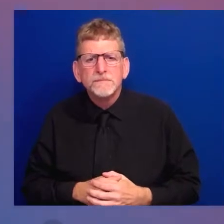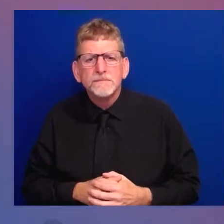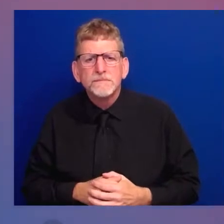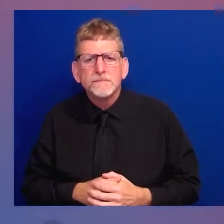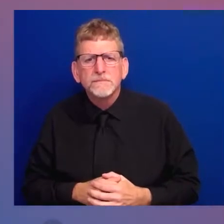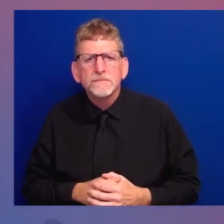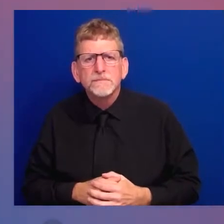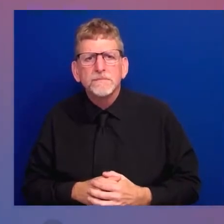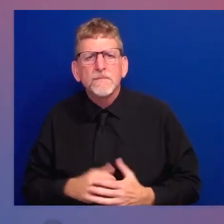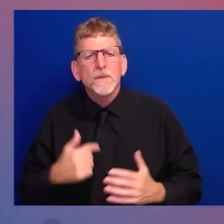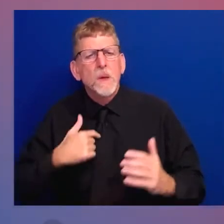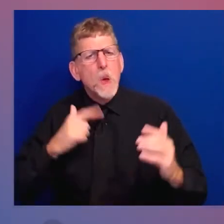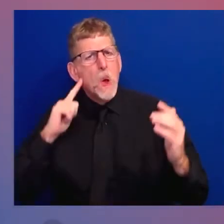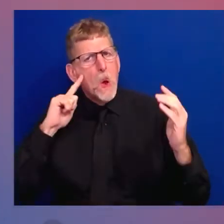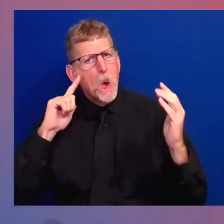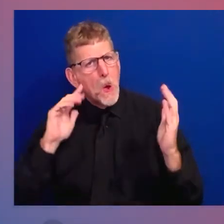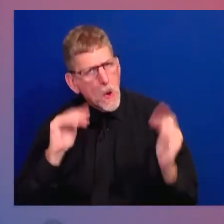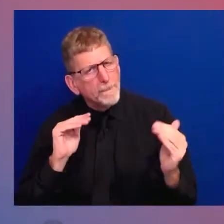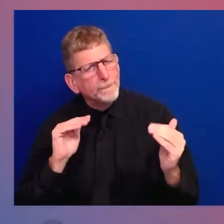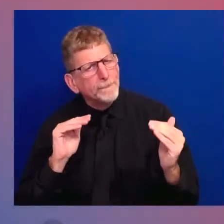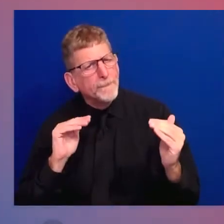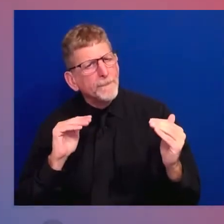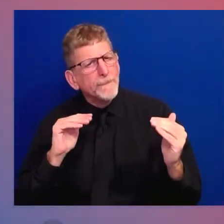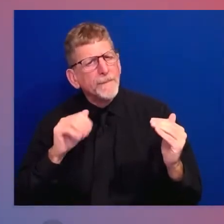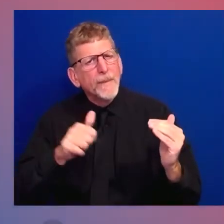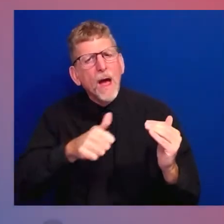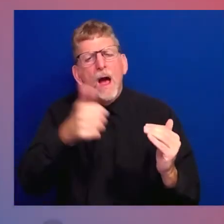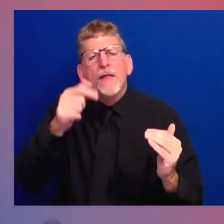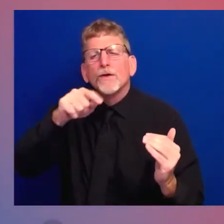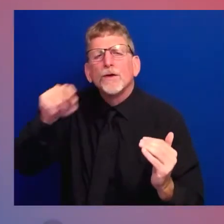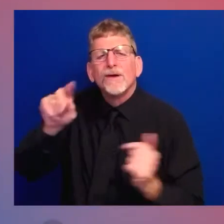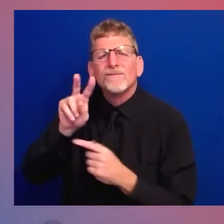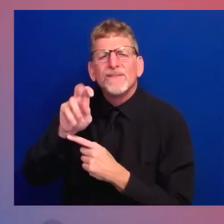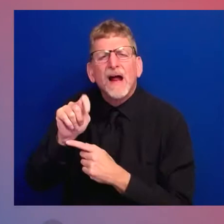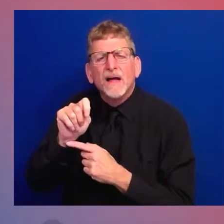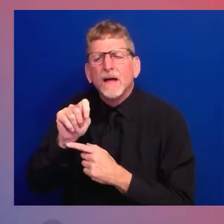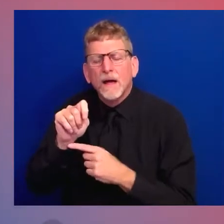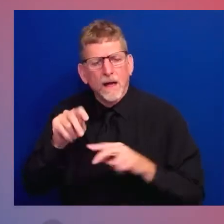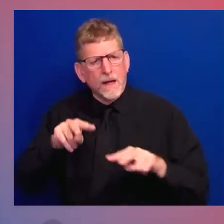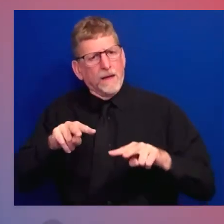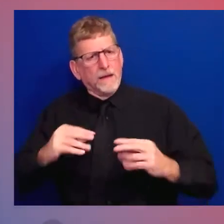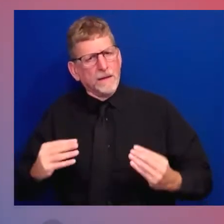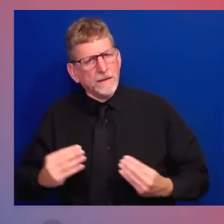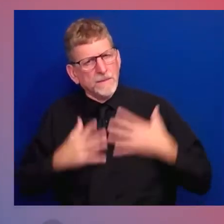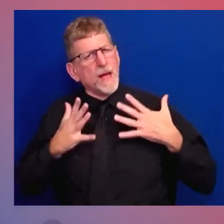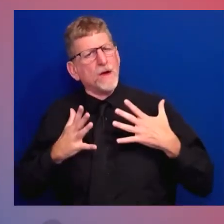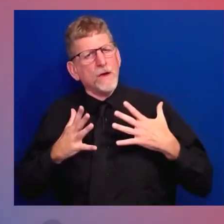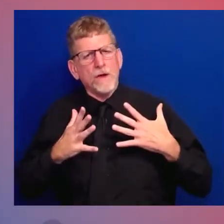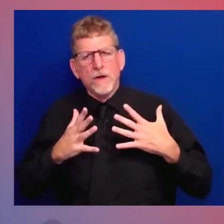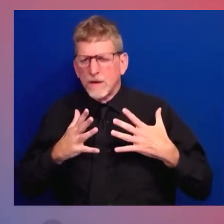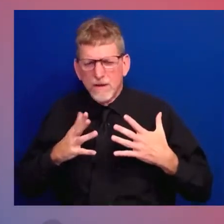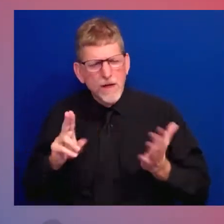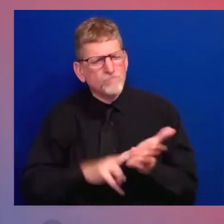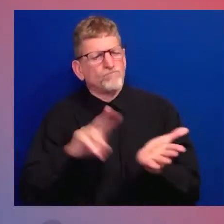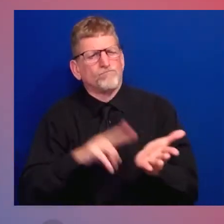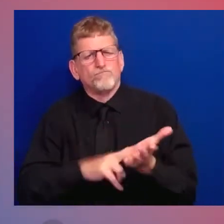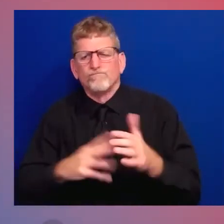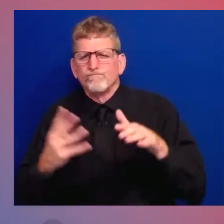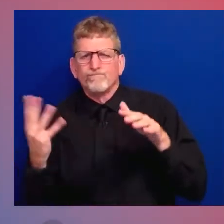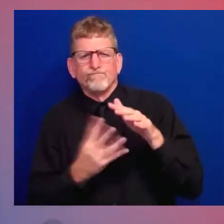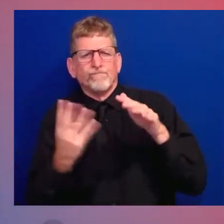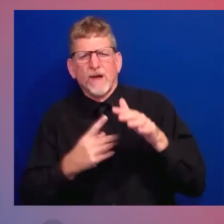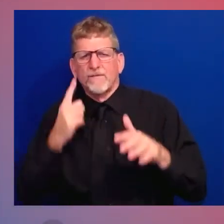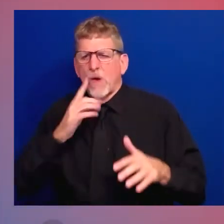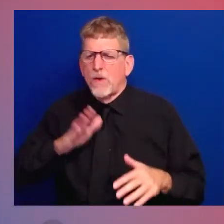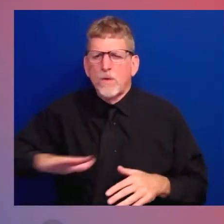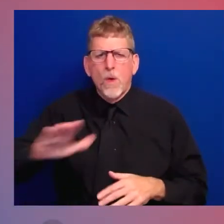do exactly what you're doing. Sign up. Sign up for the benefits and support you have earned. What I found